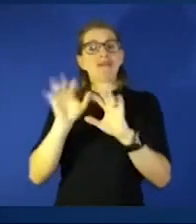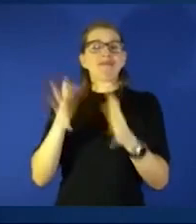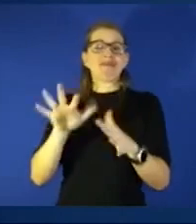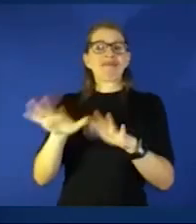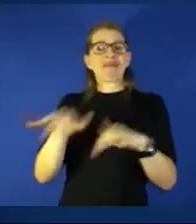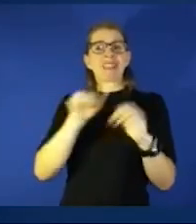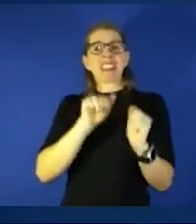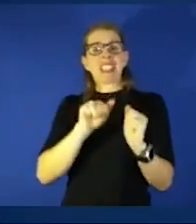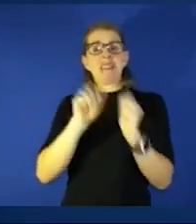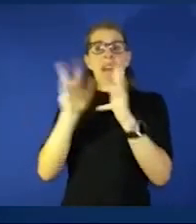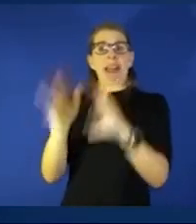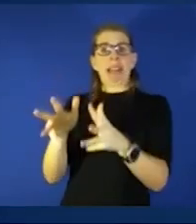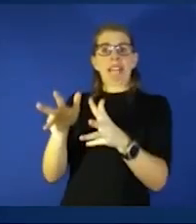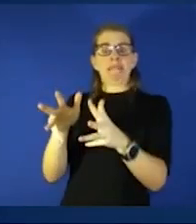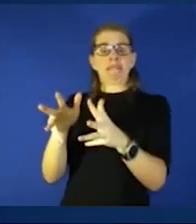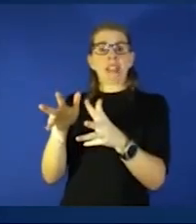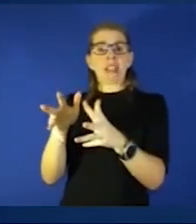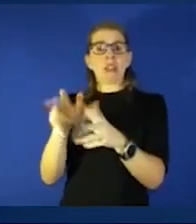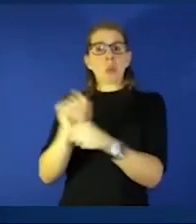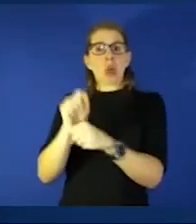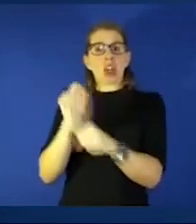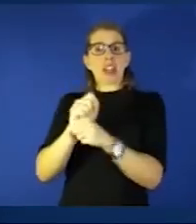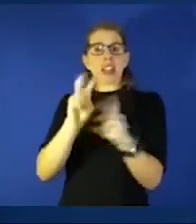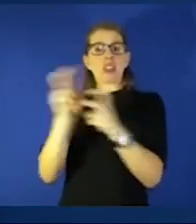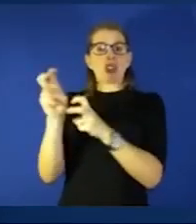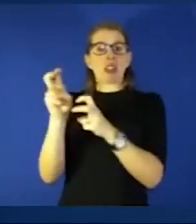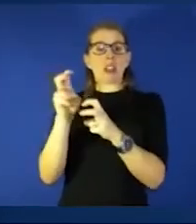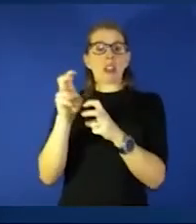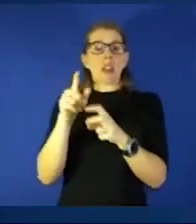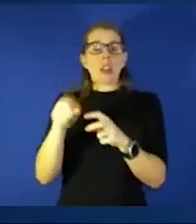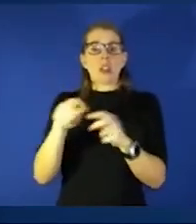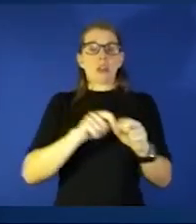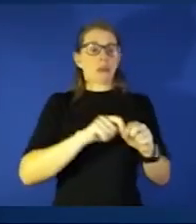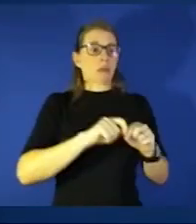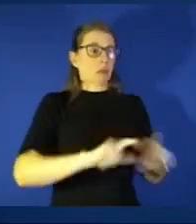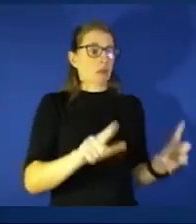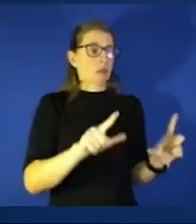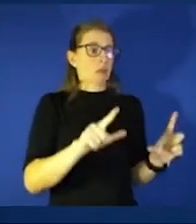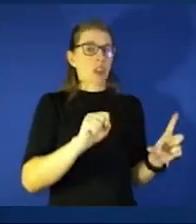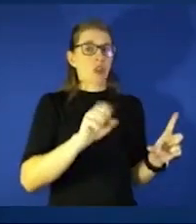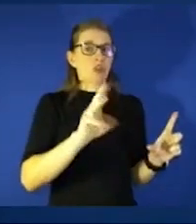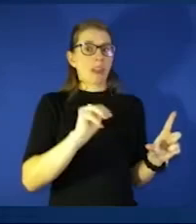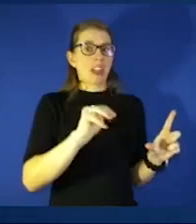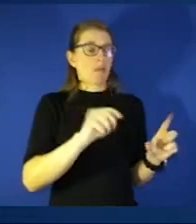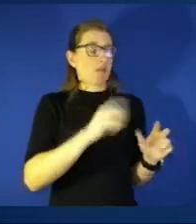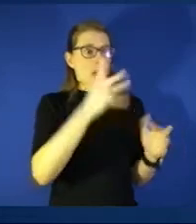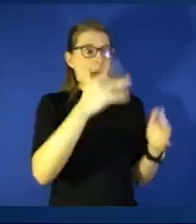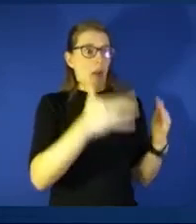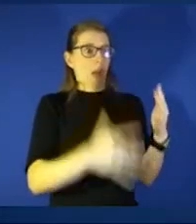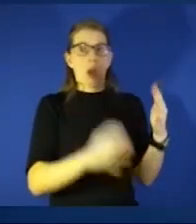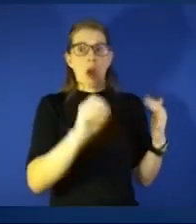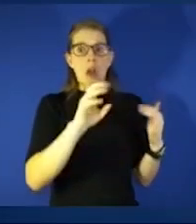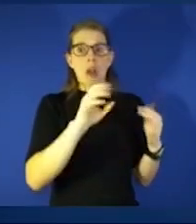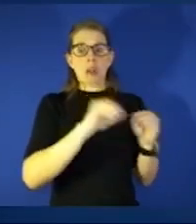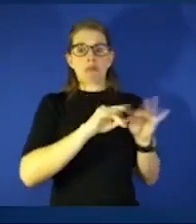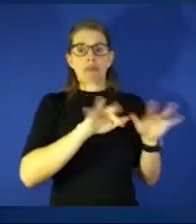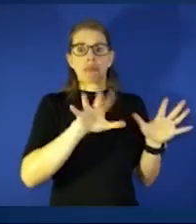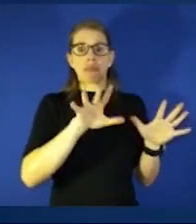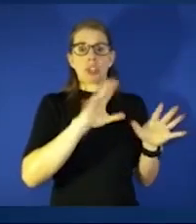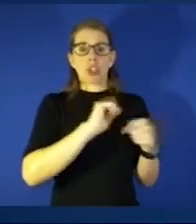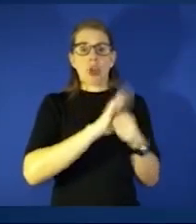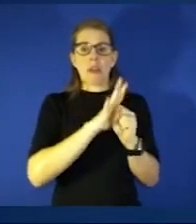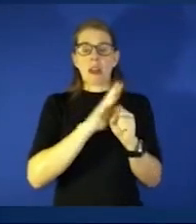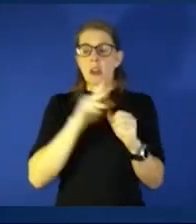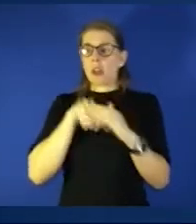work and now you go home and you log into social media it's all over social media you lock you walk into a store and